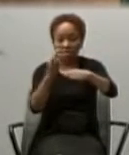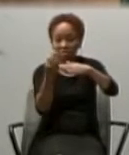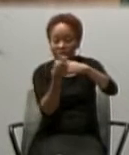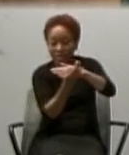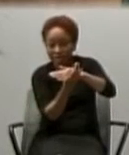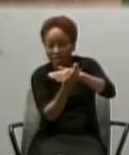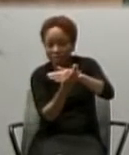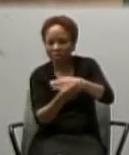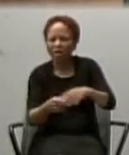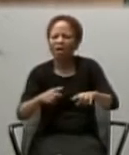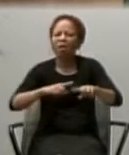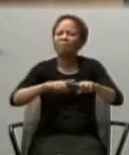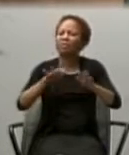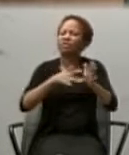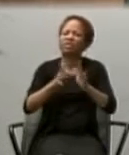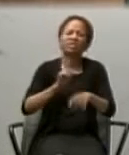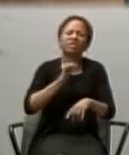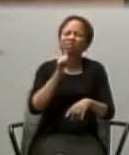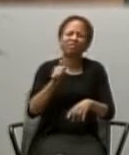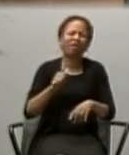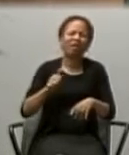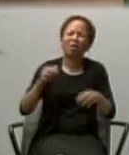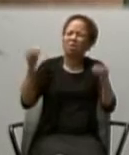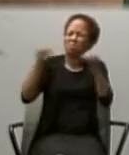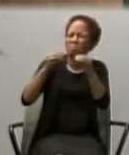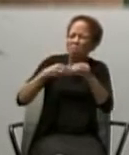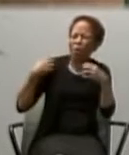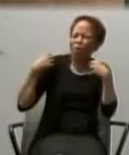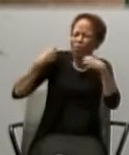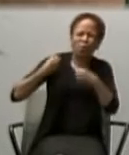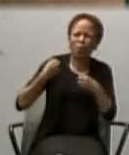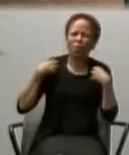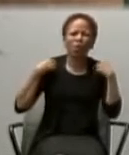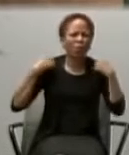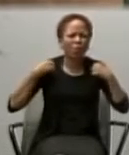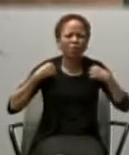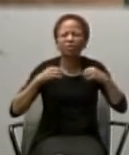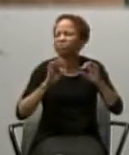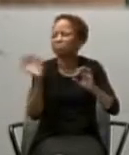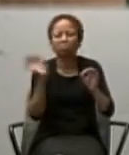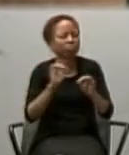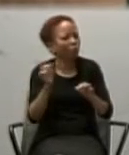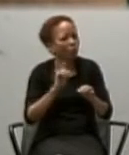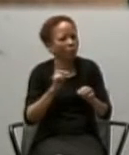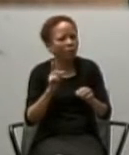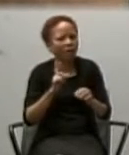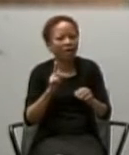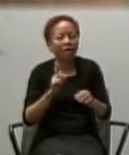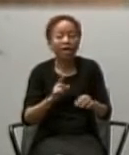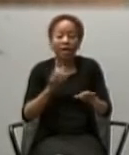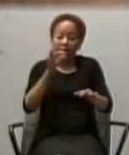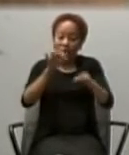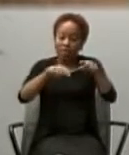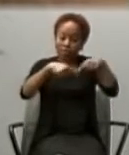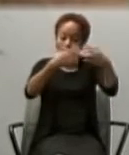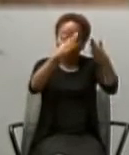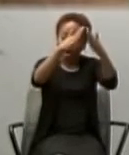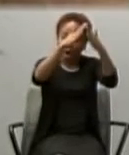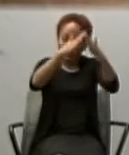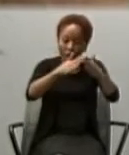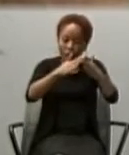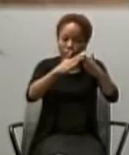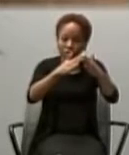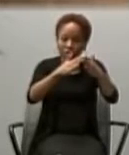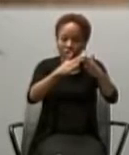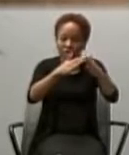not take a spare tunic. And he said to them, if you enter a house anywhere, stay there until you leave the